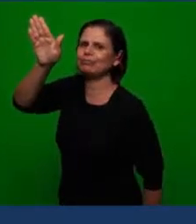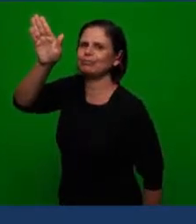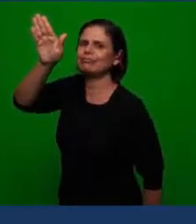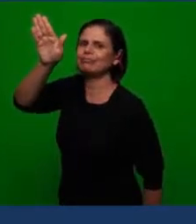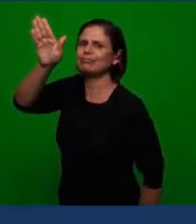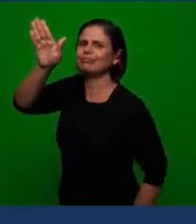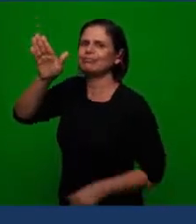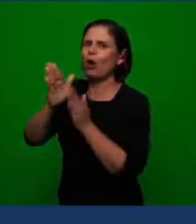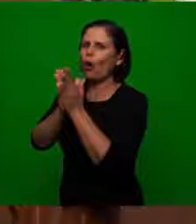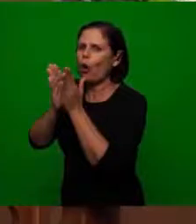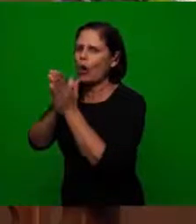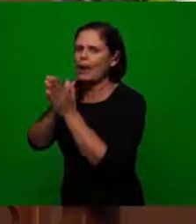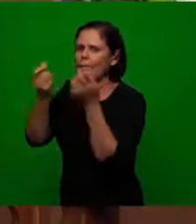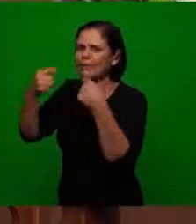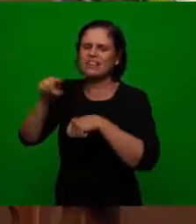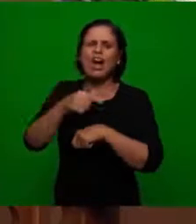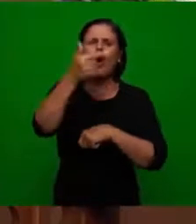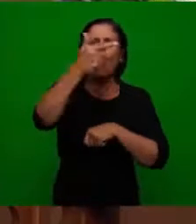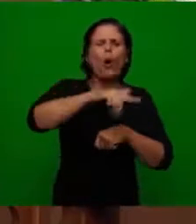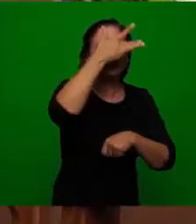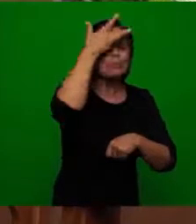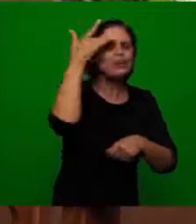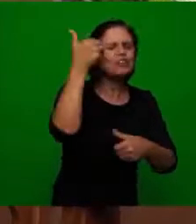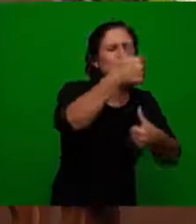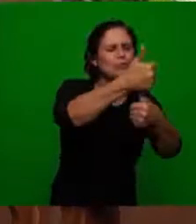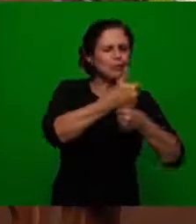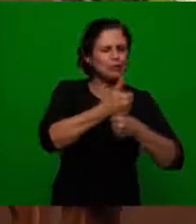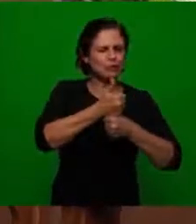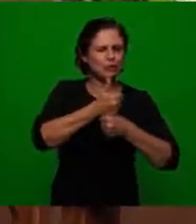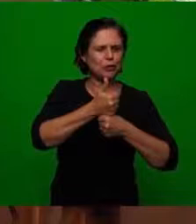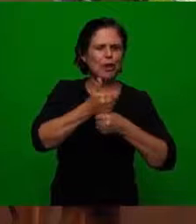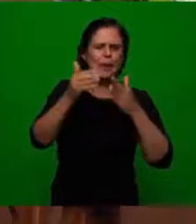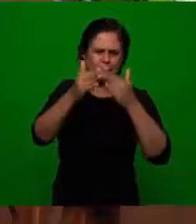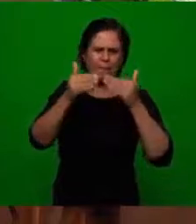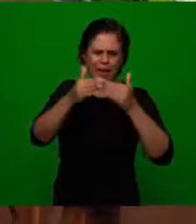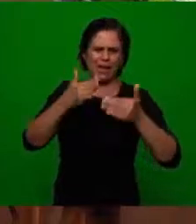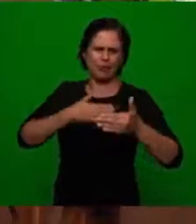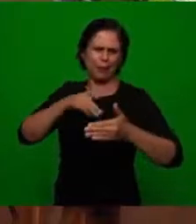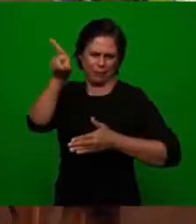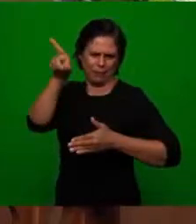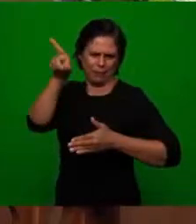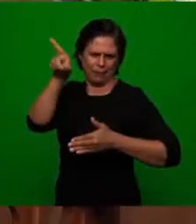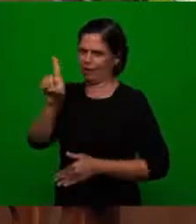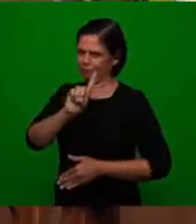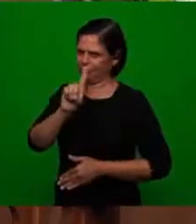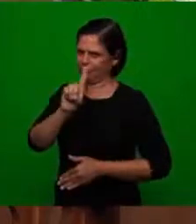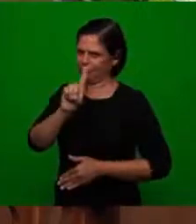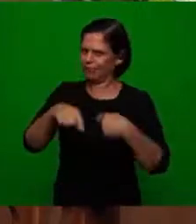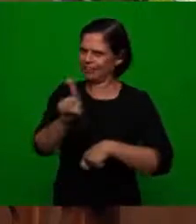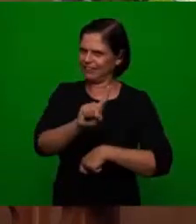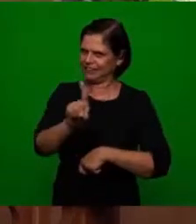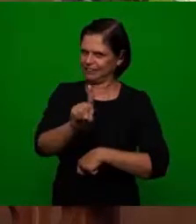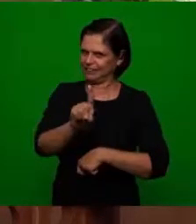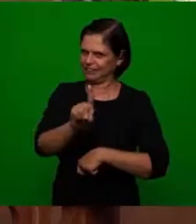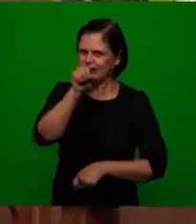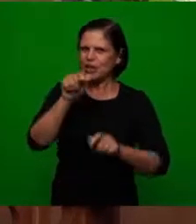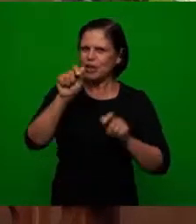directly to the father without the need of another man that would do the mediation